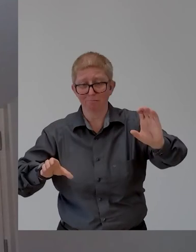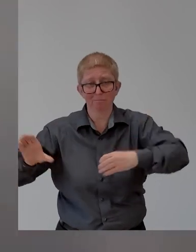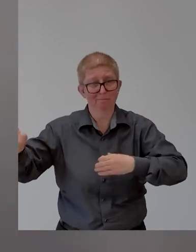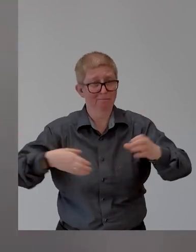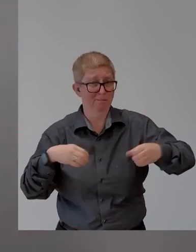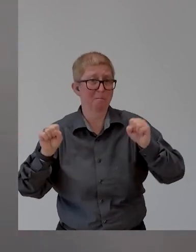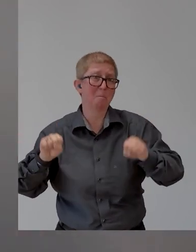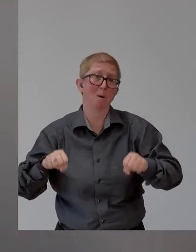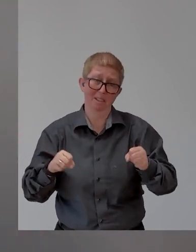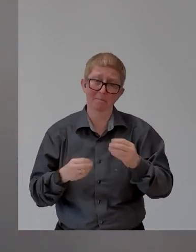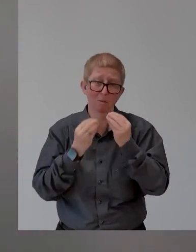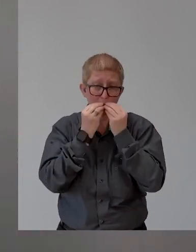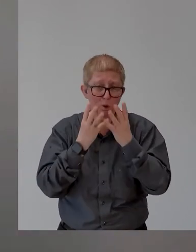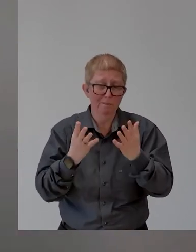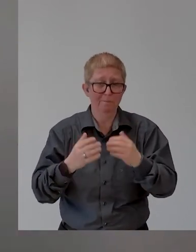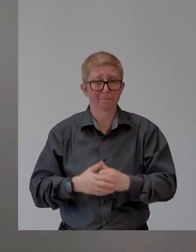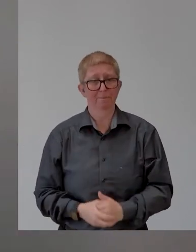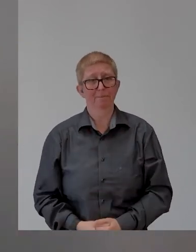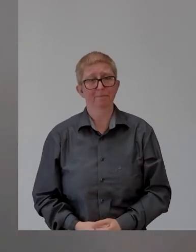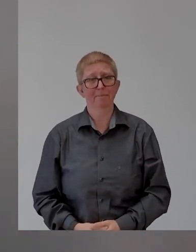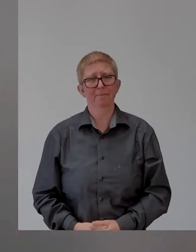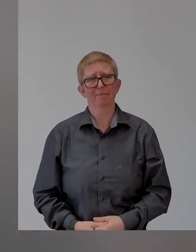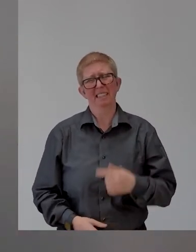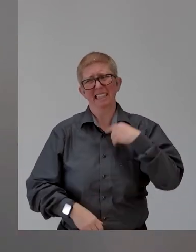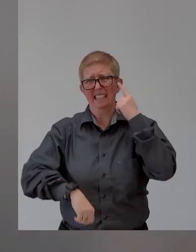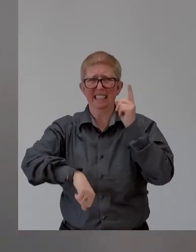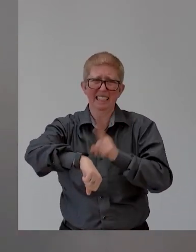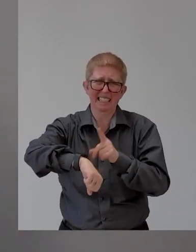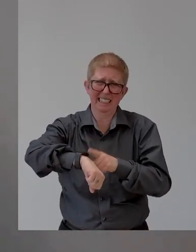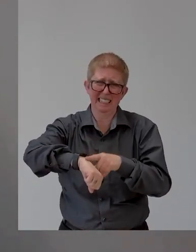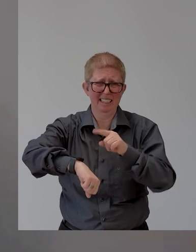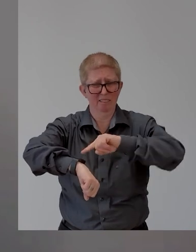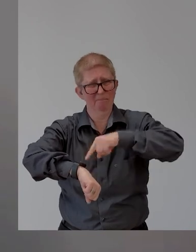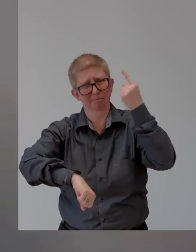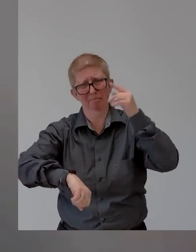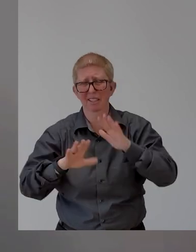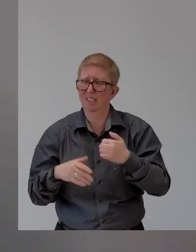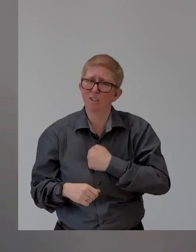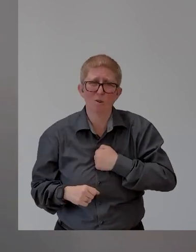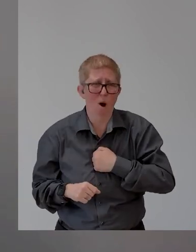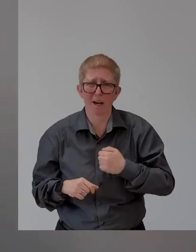And I'm just mindful of time, but there's two questions I have to ask you. Sorry, Zero, but I have to ask this. Um,